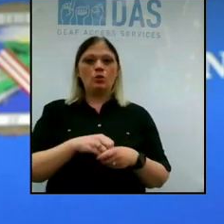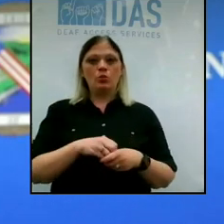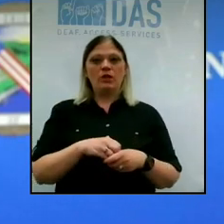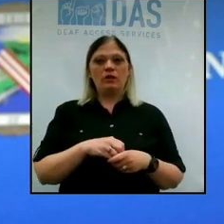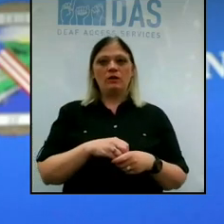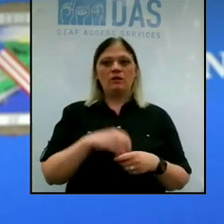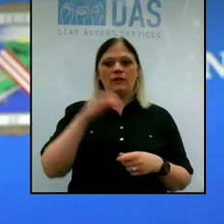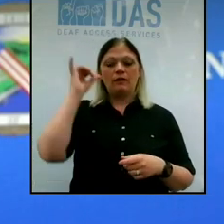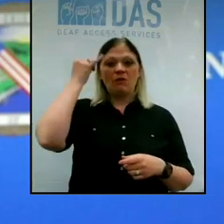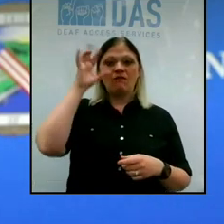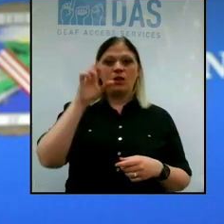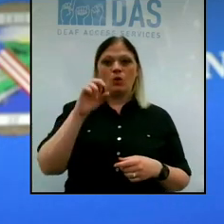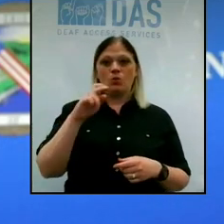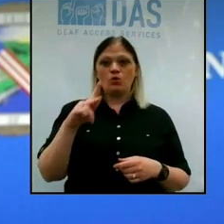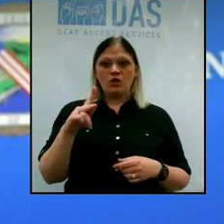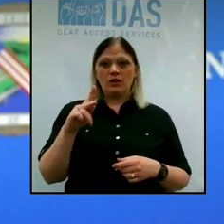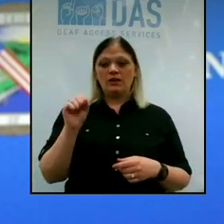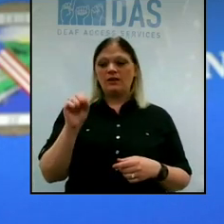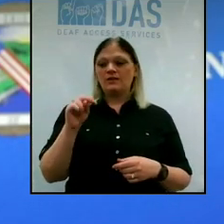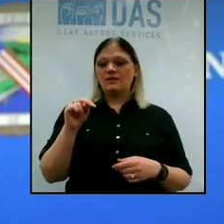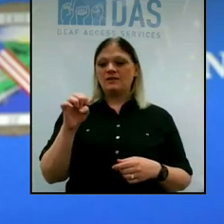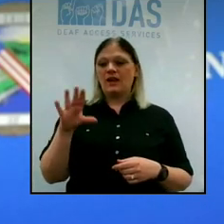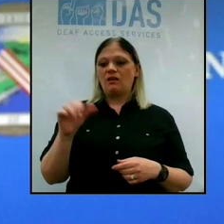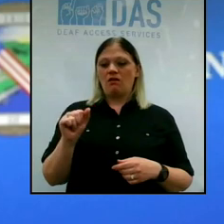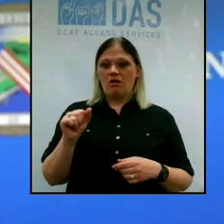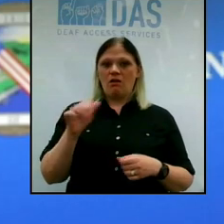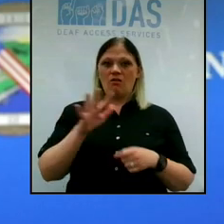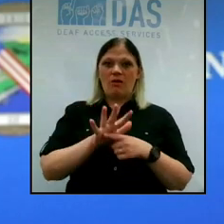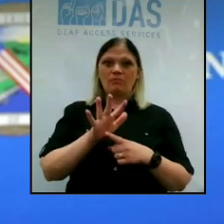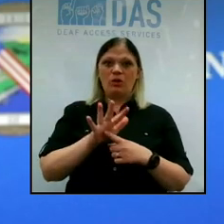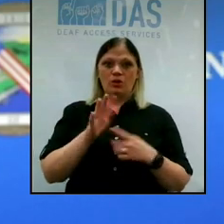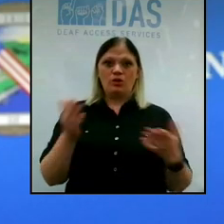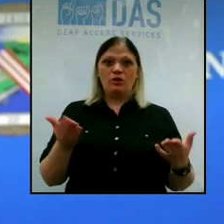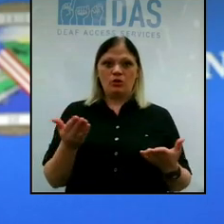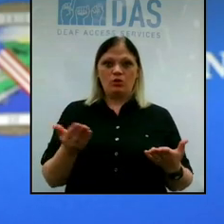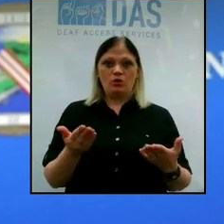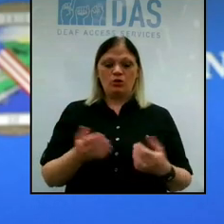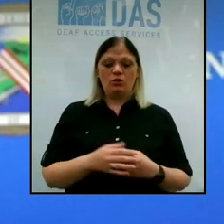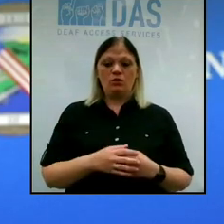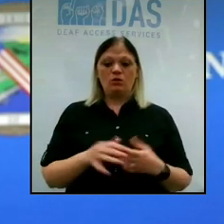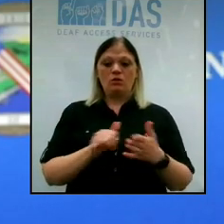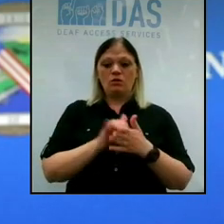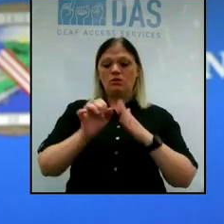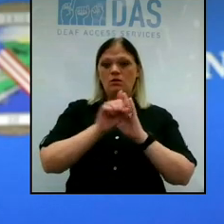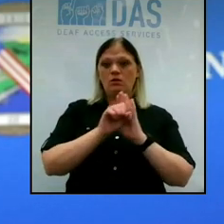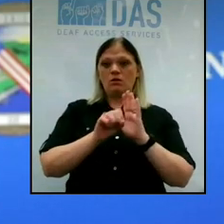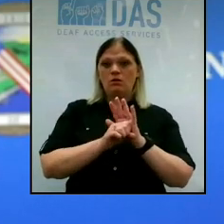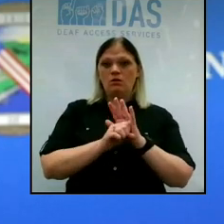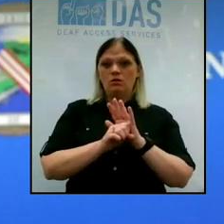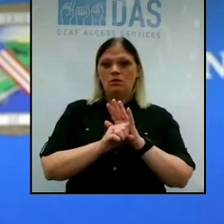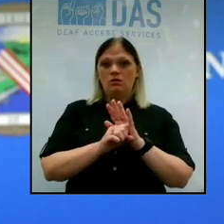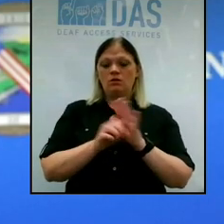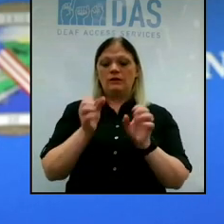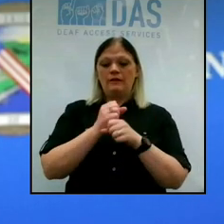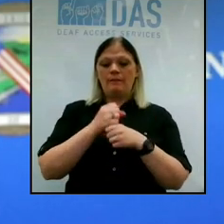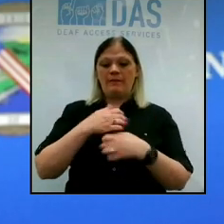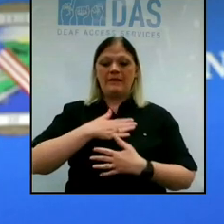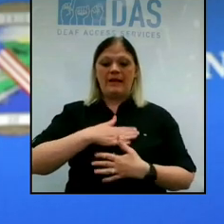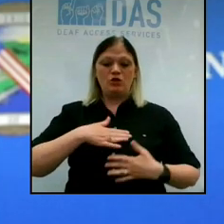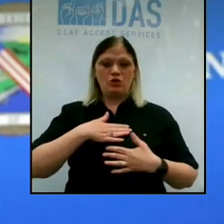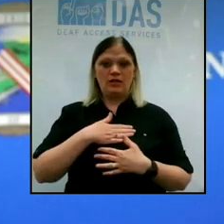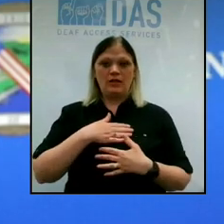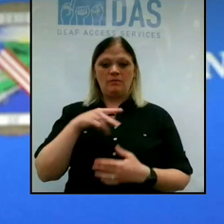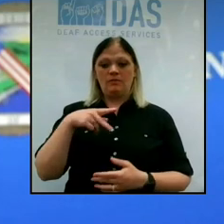Seneca Niagara Casino, two popular ones for Erie County and Niagara County. New York State, as you know, has made entertainment in Phase 4.